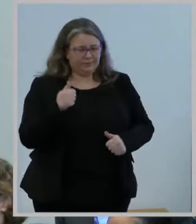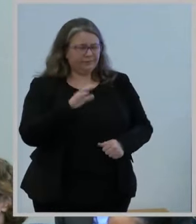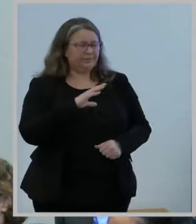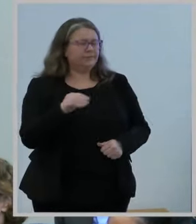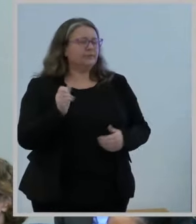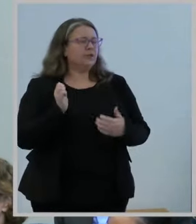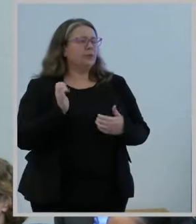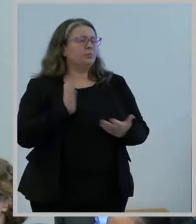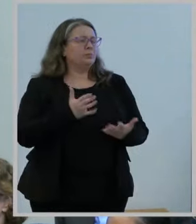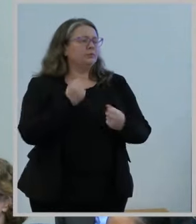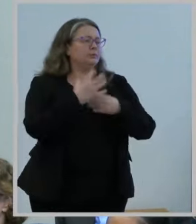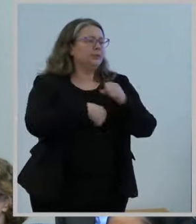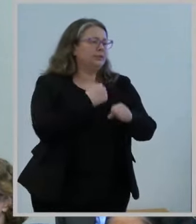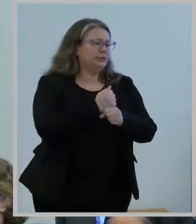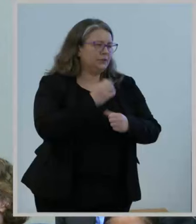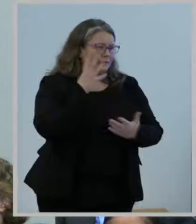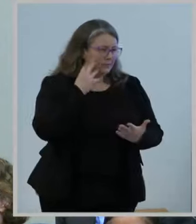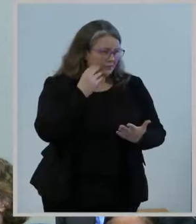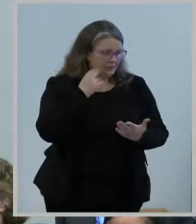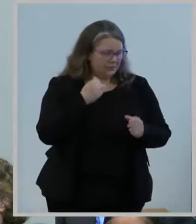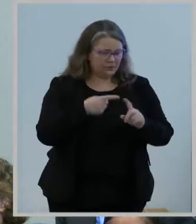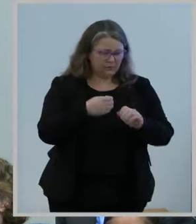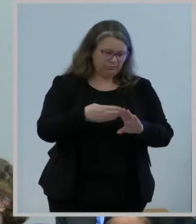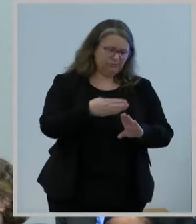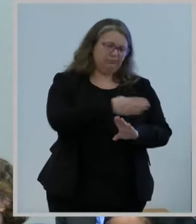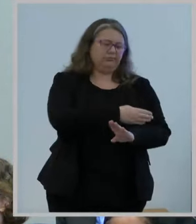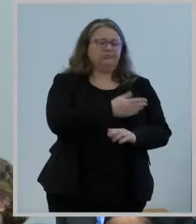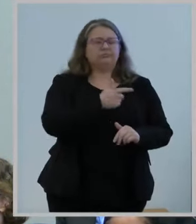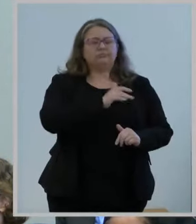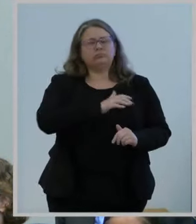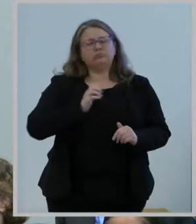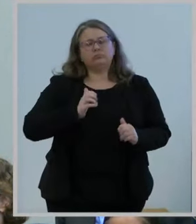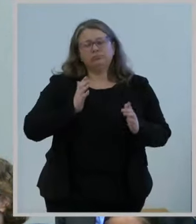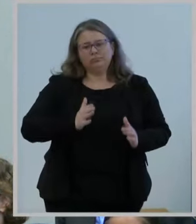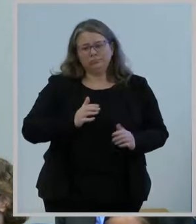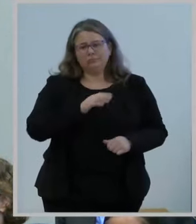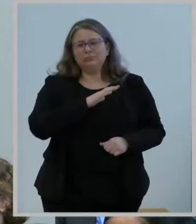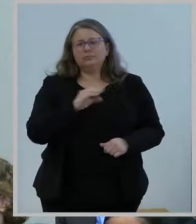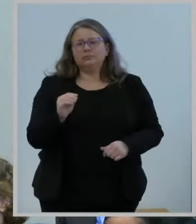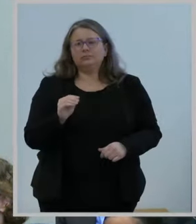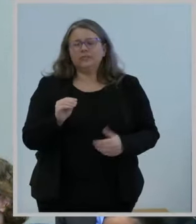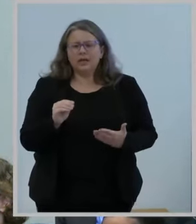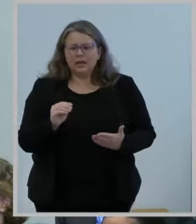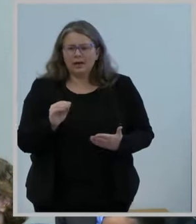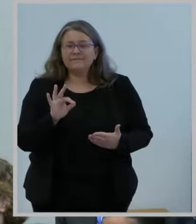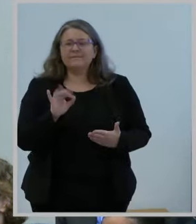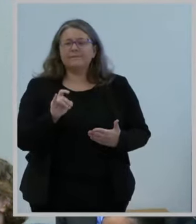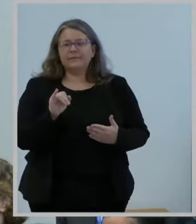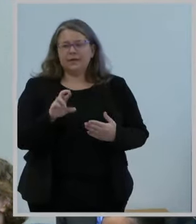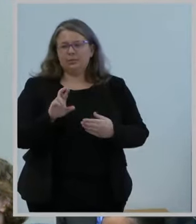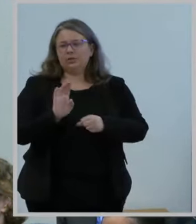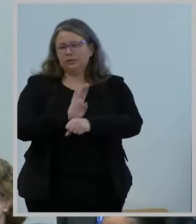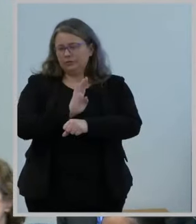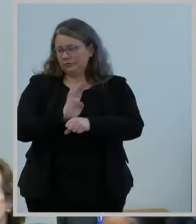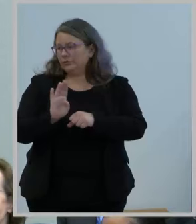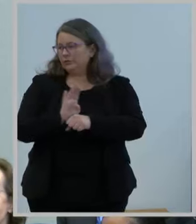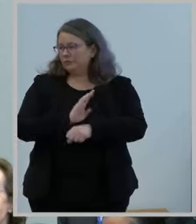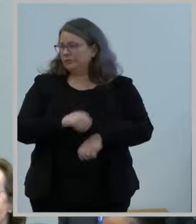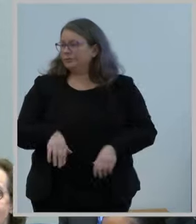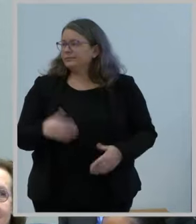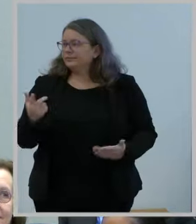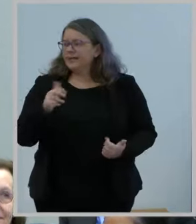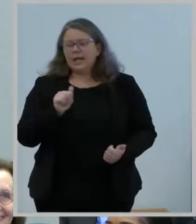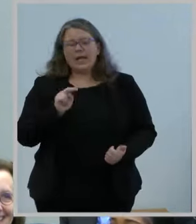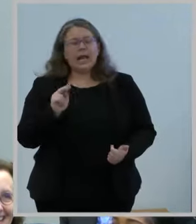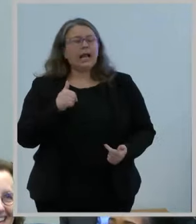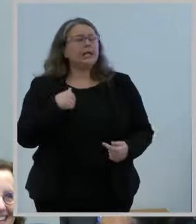experience from working with prior commissioner's offices and private industry. Anna, who has a wonderful name,